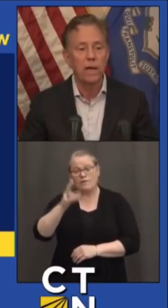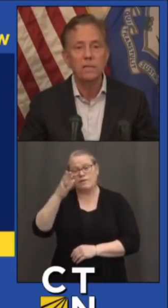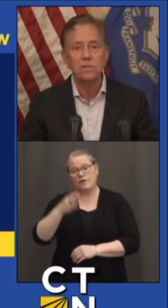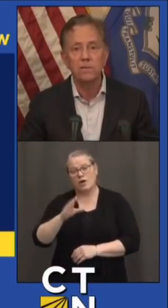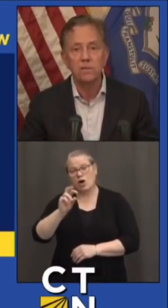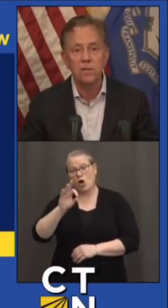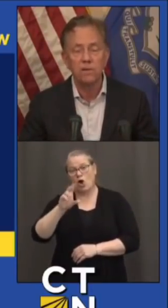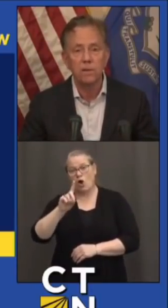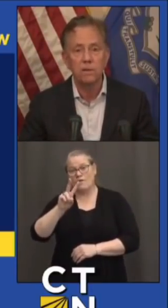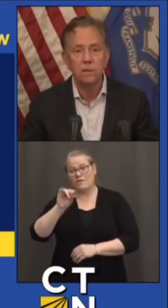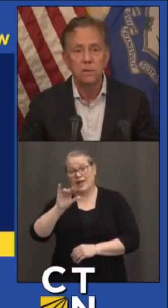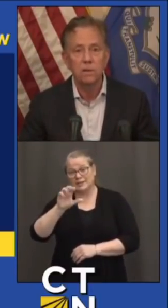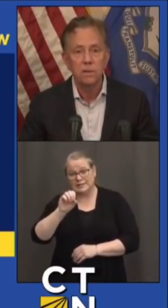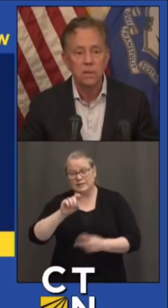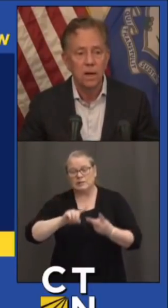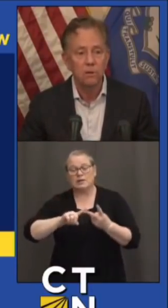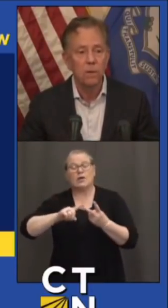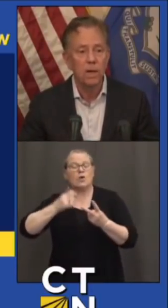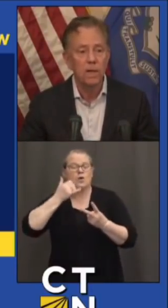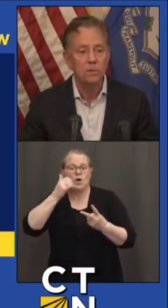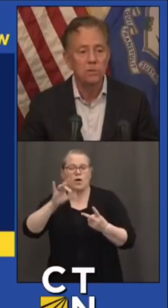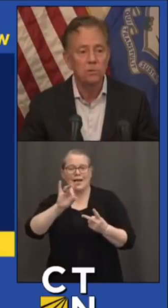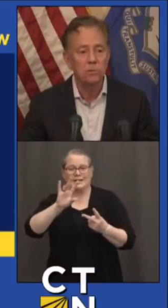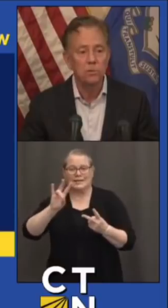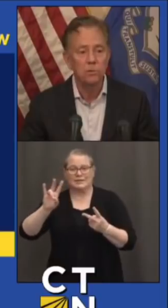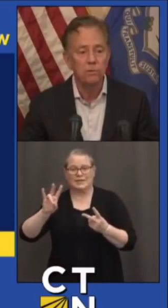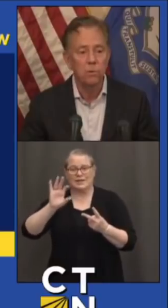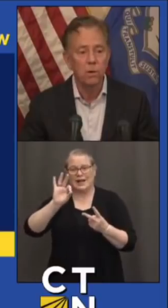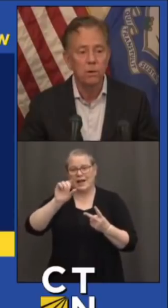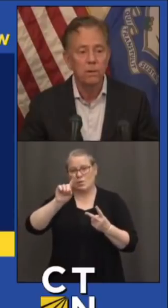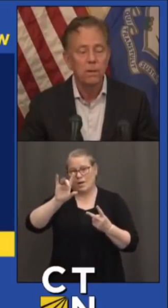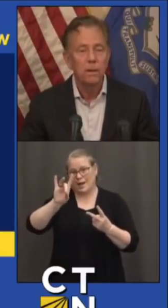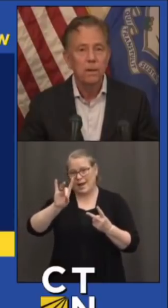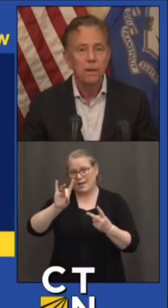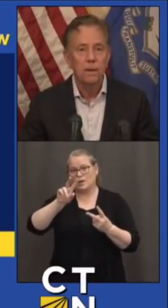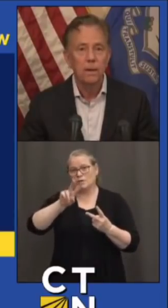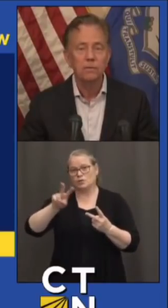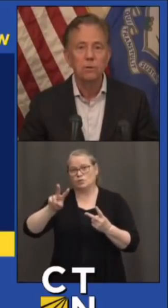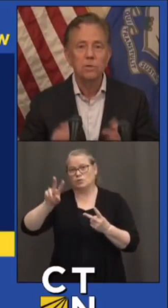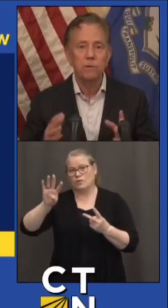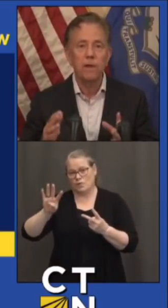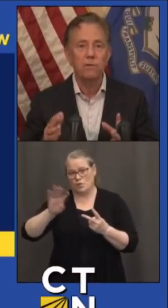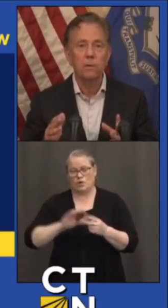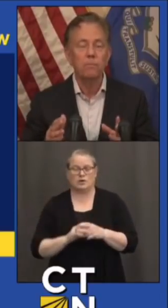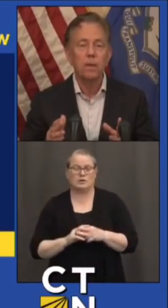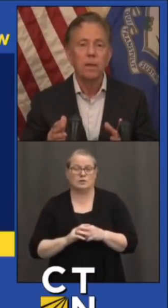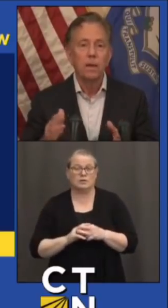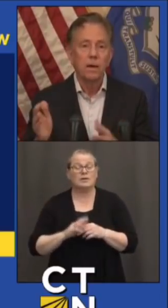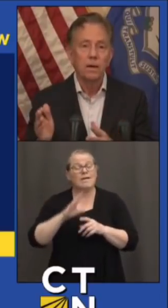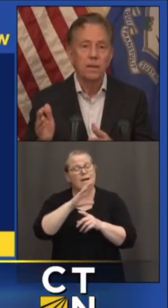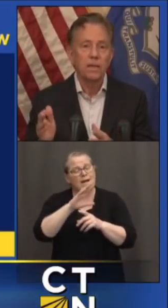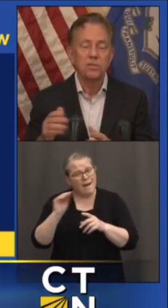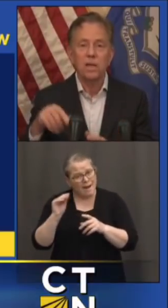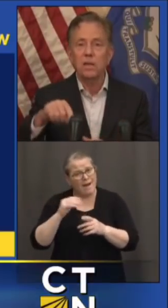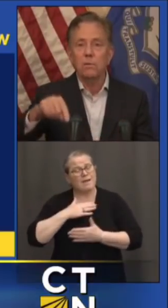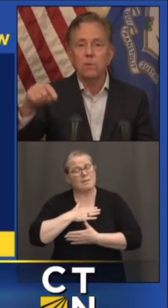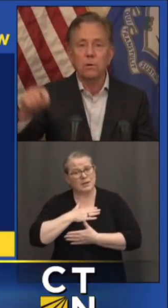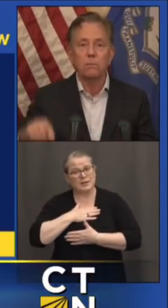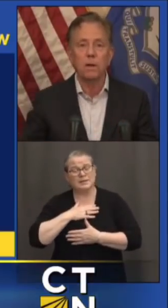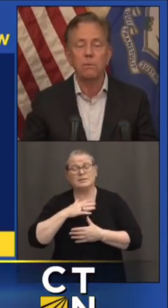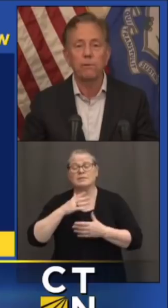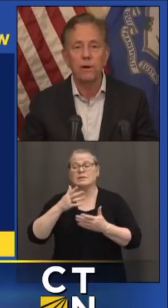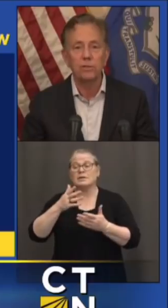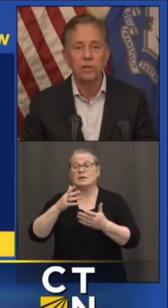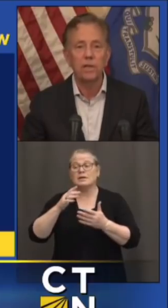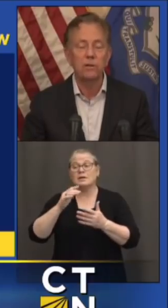telephone, 877-918-2224, and do us a favor. Let's say you